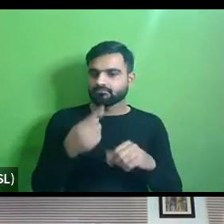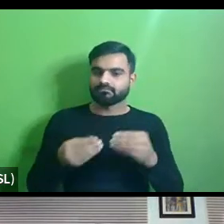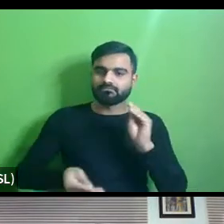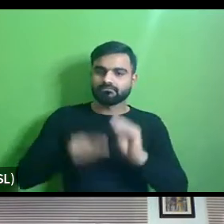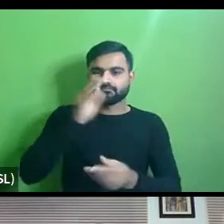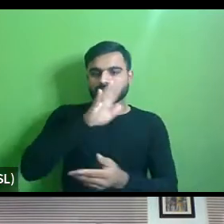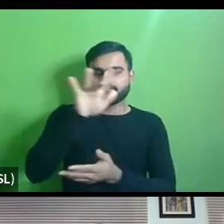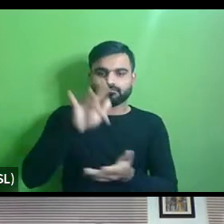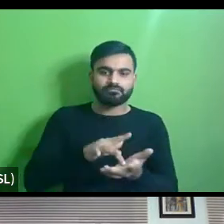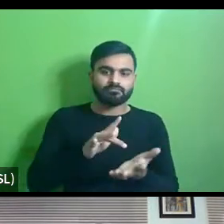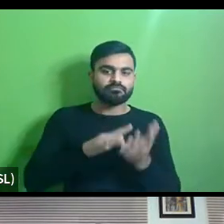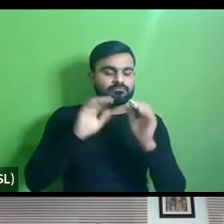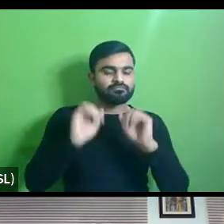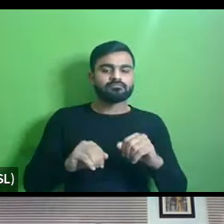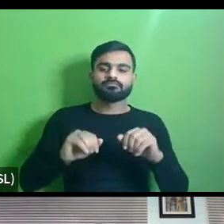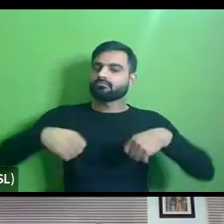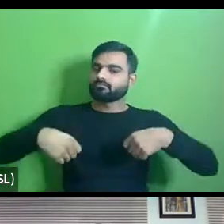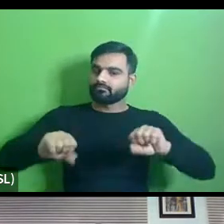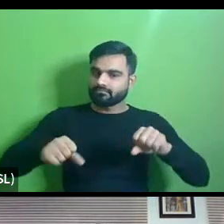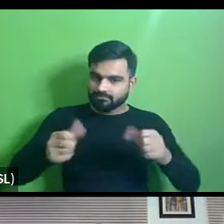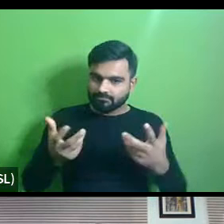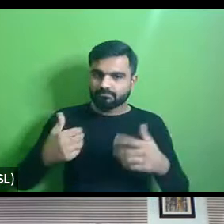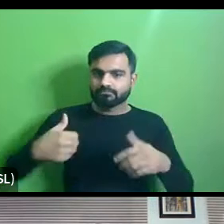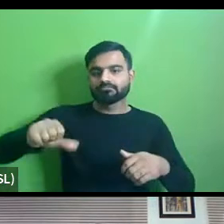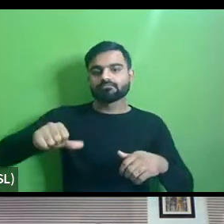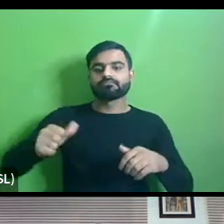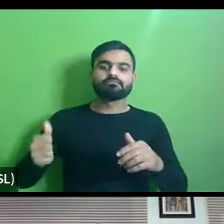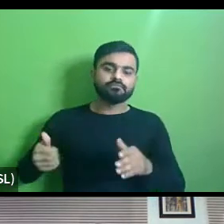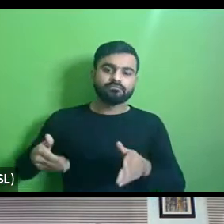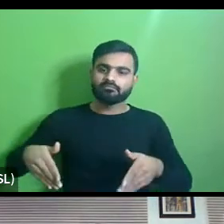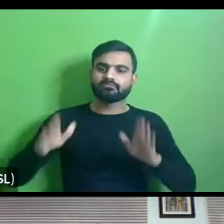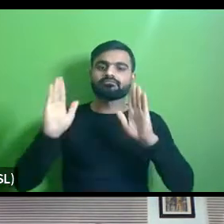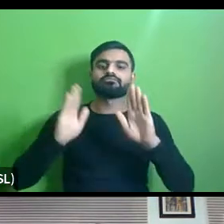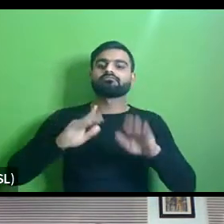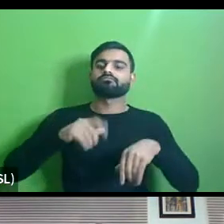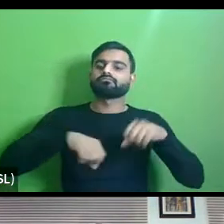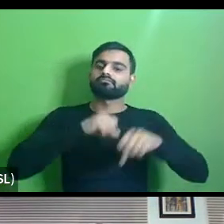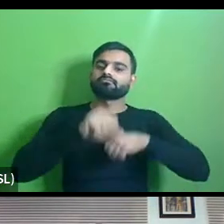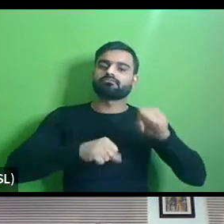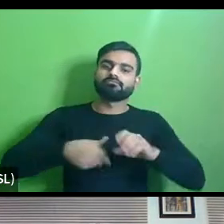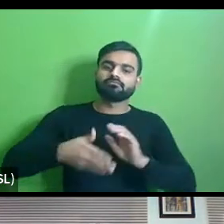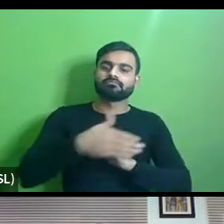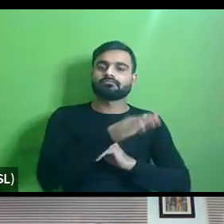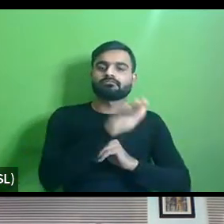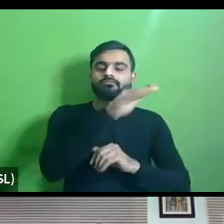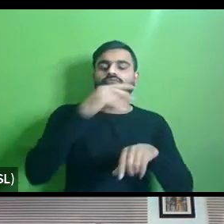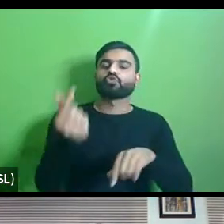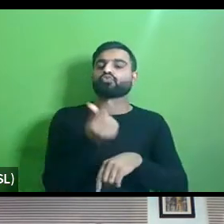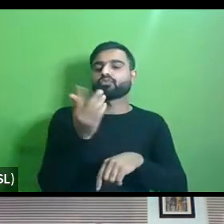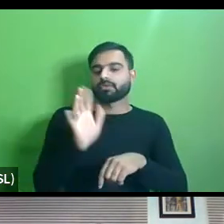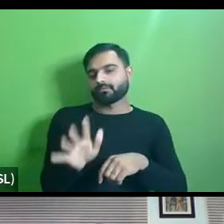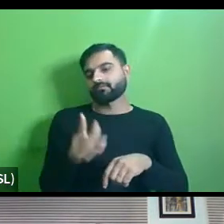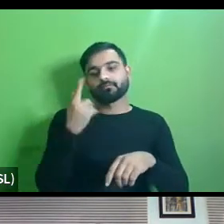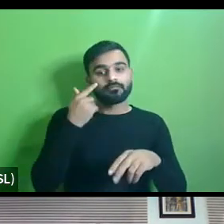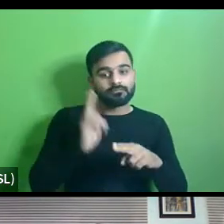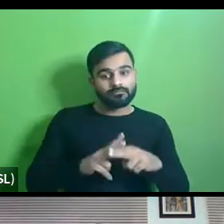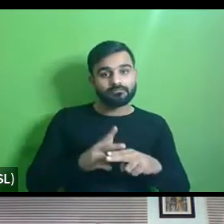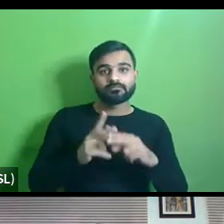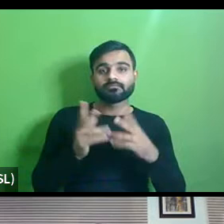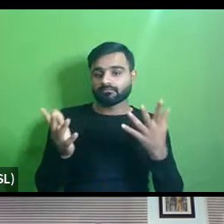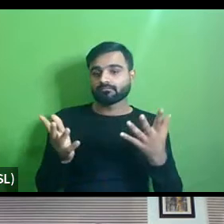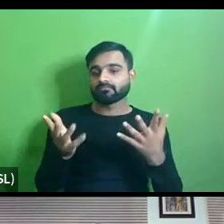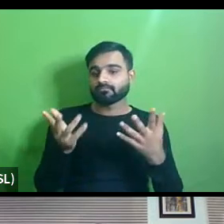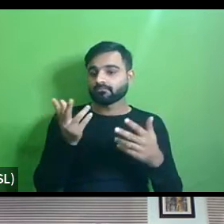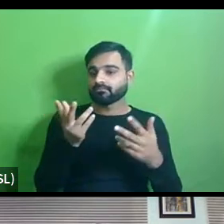space then we'll have uh scooters and uh motorbikes coming onto the cycle track so i mean we're still kind of you know